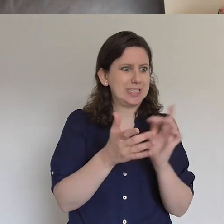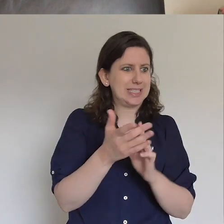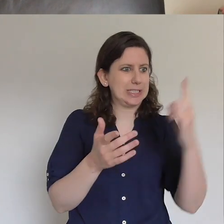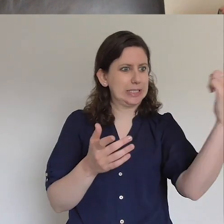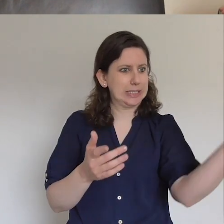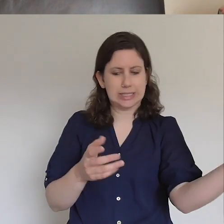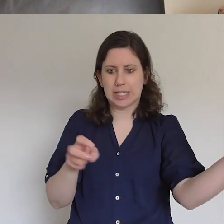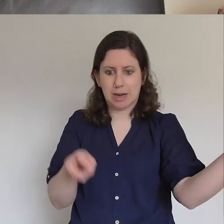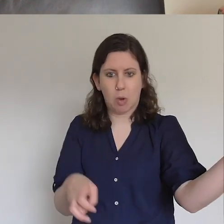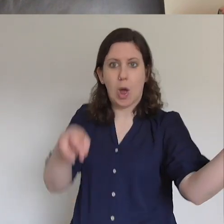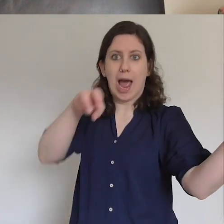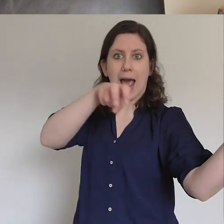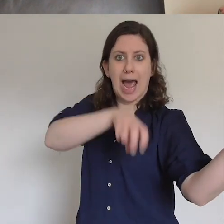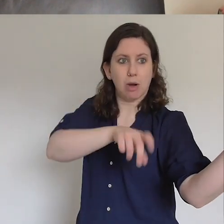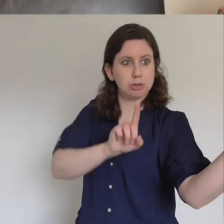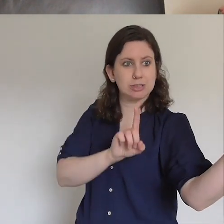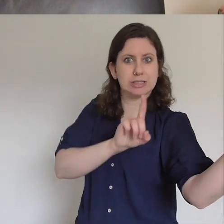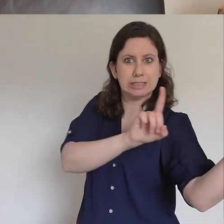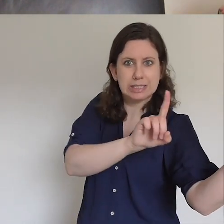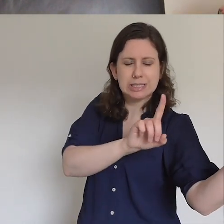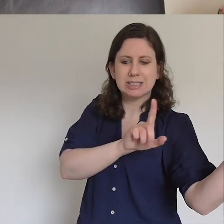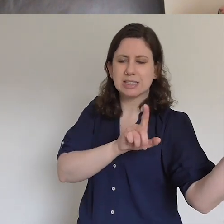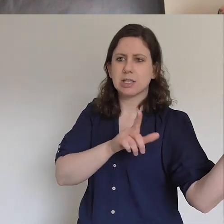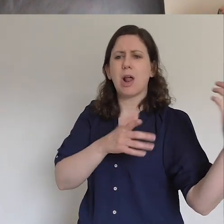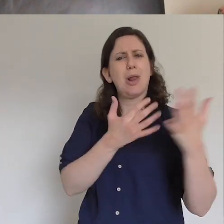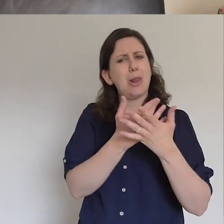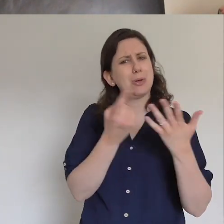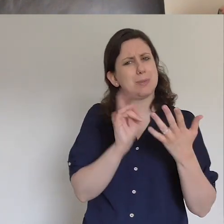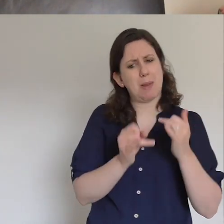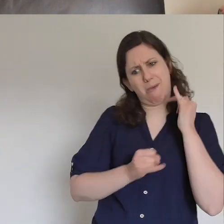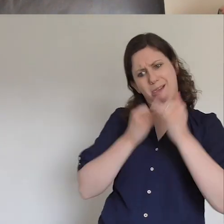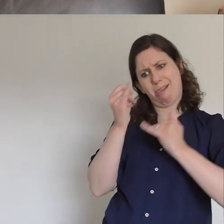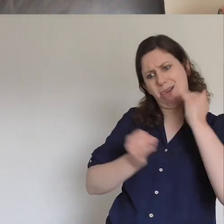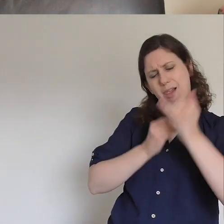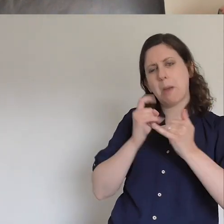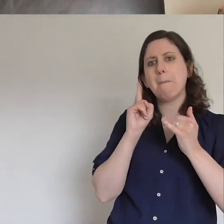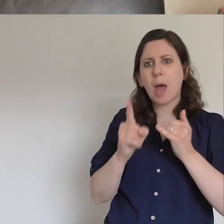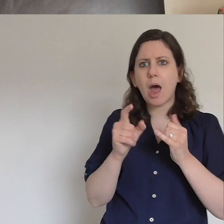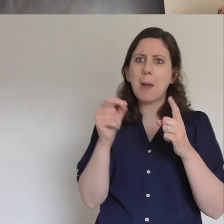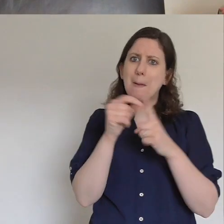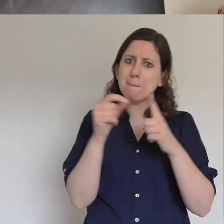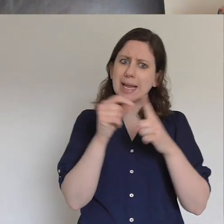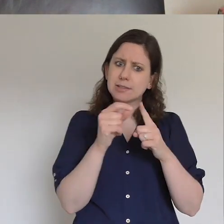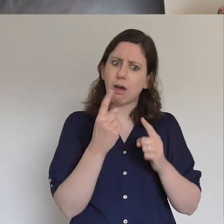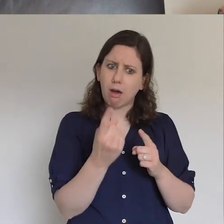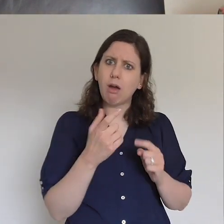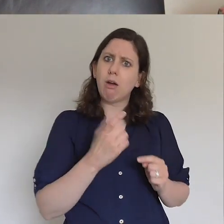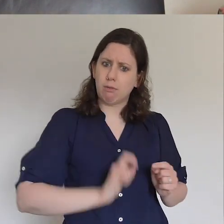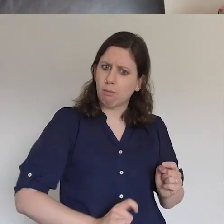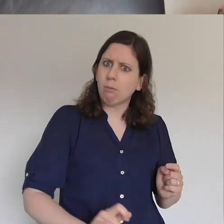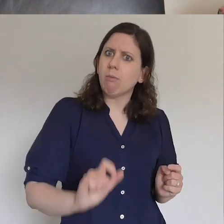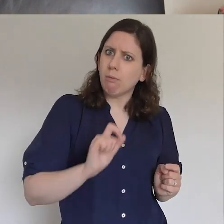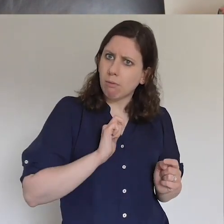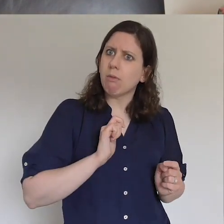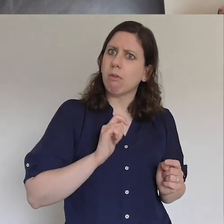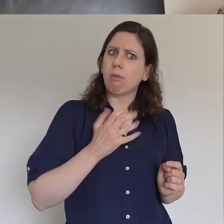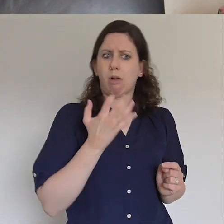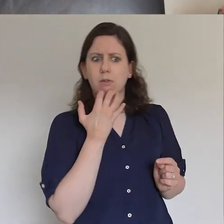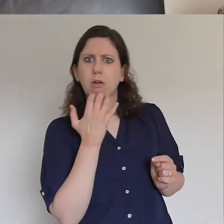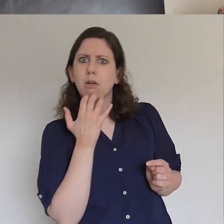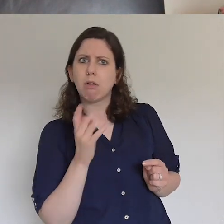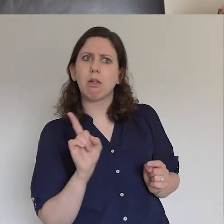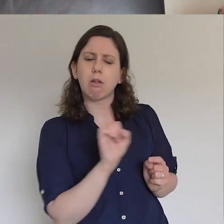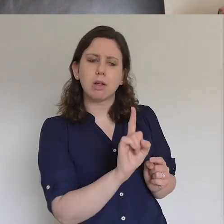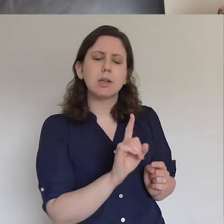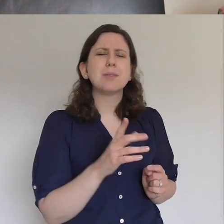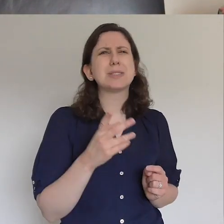boat the others didn't, you had the courage to make a step, I remember a couple of years ago I was preaching, maybe three years ago now, we were preaching at a